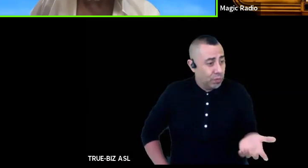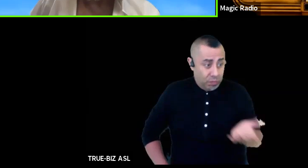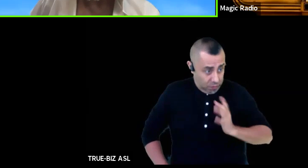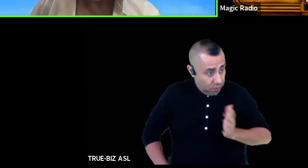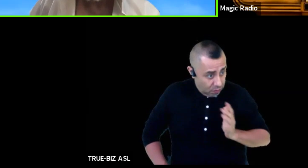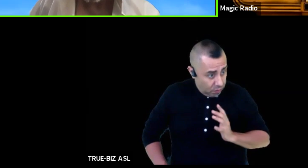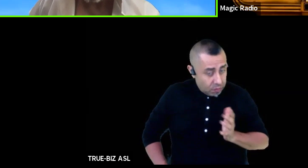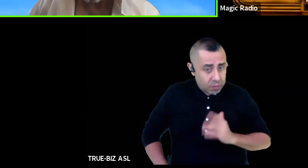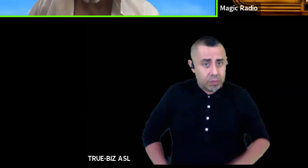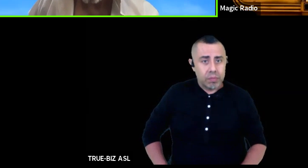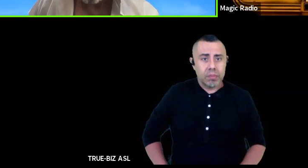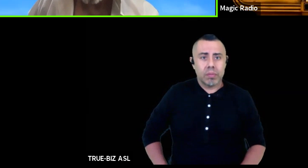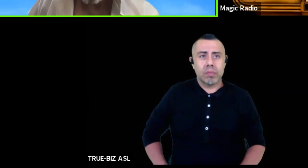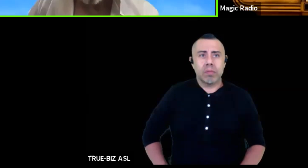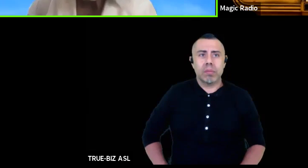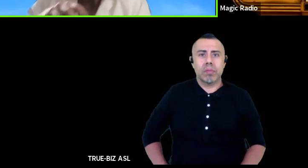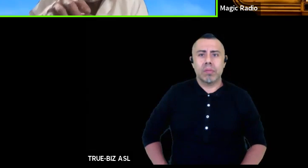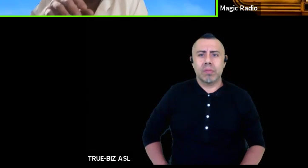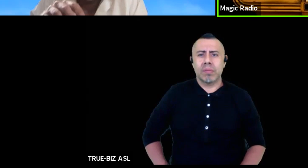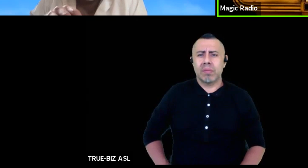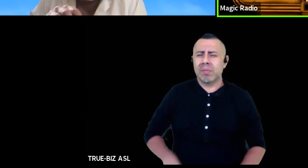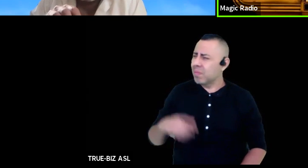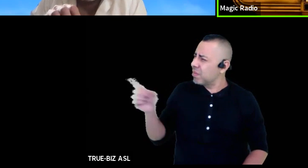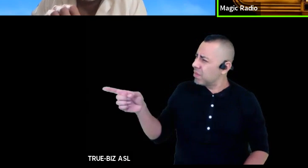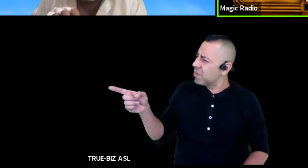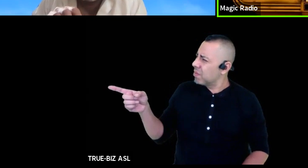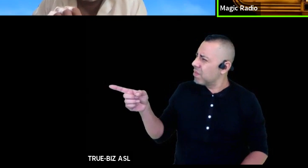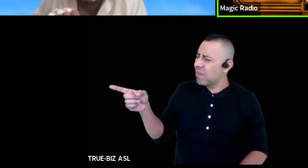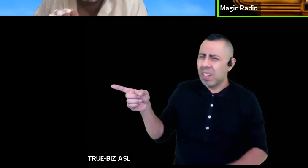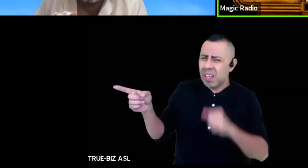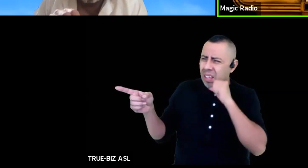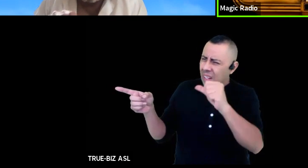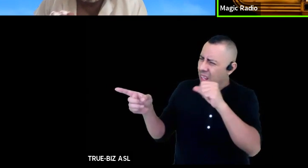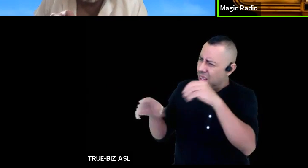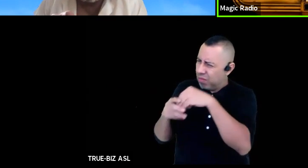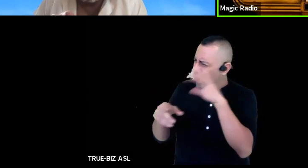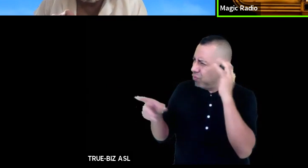not near a radio that does it get out of those bushes now